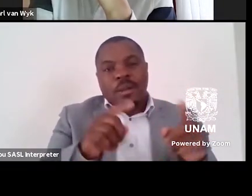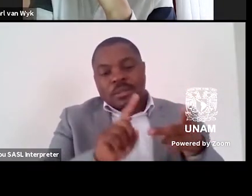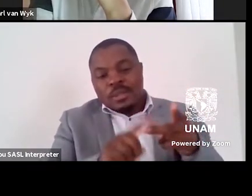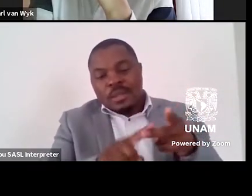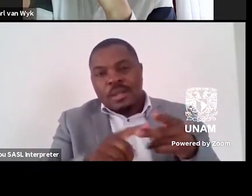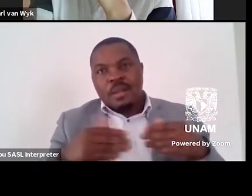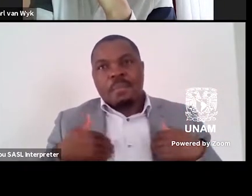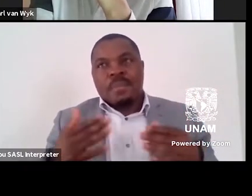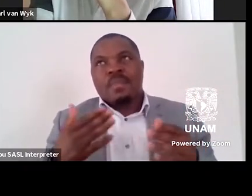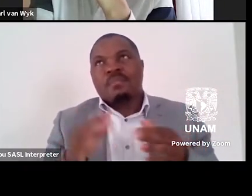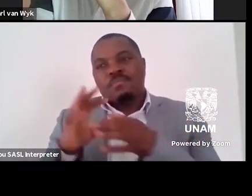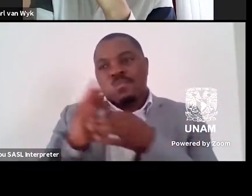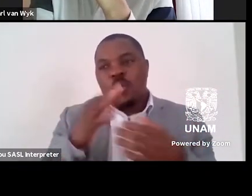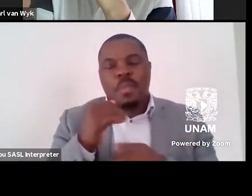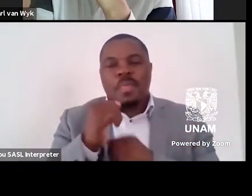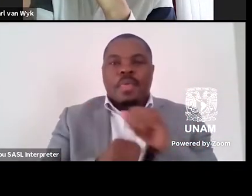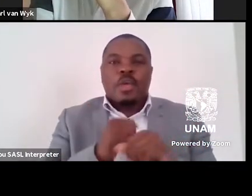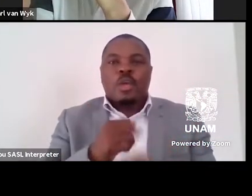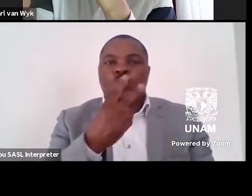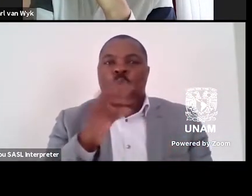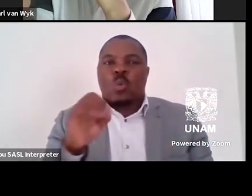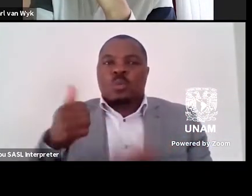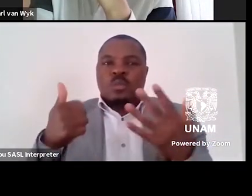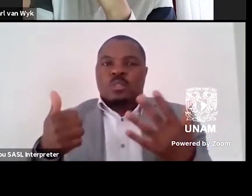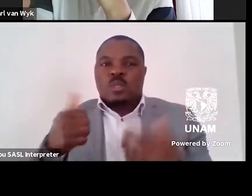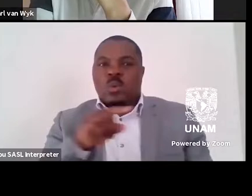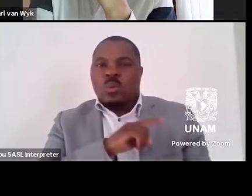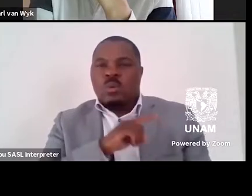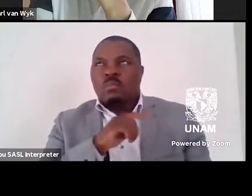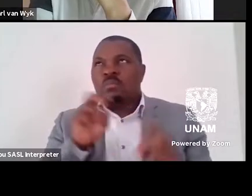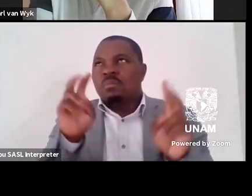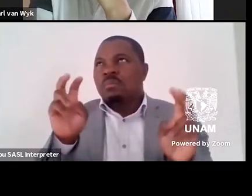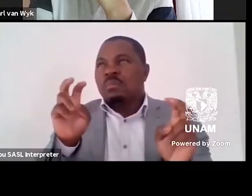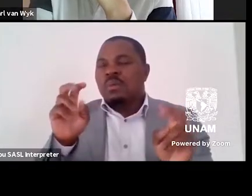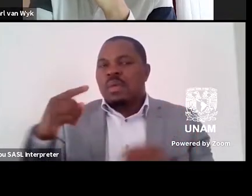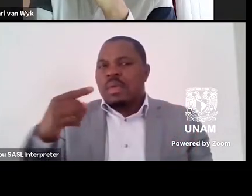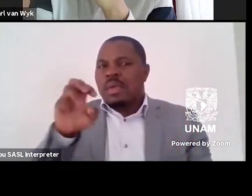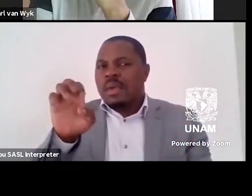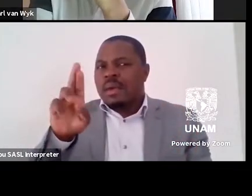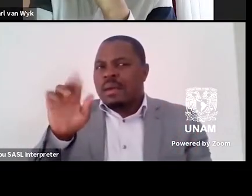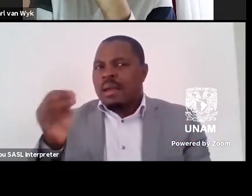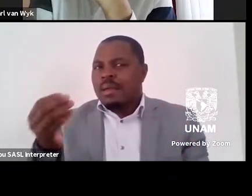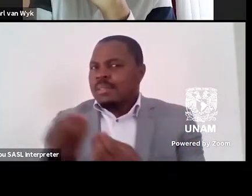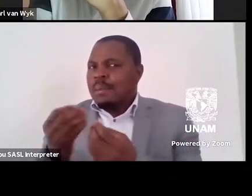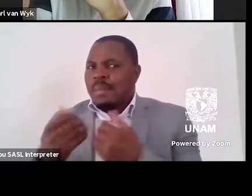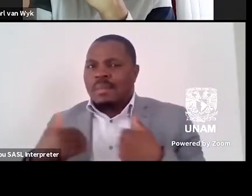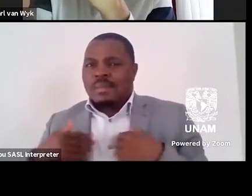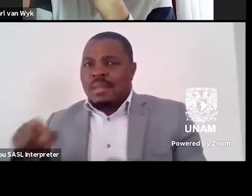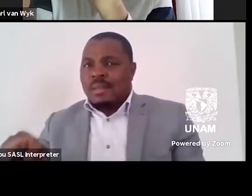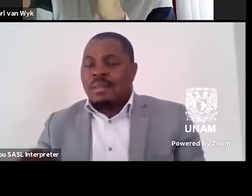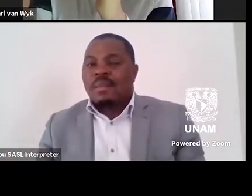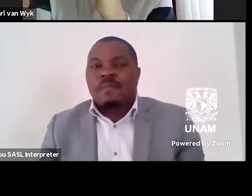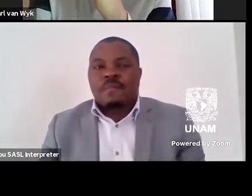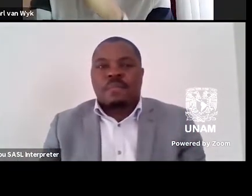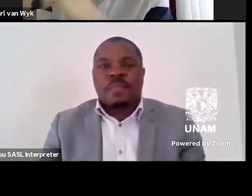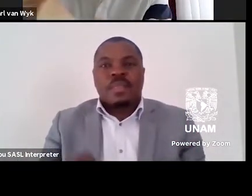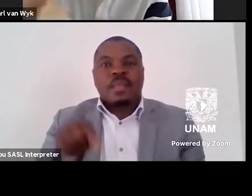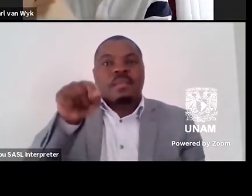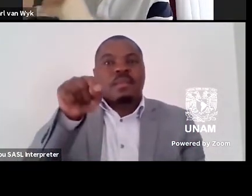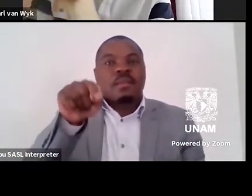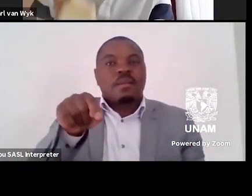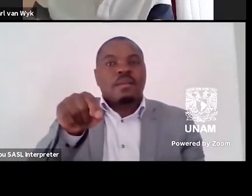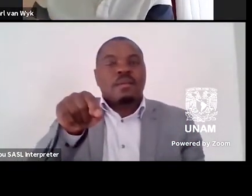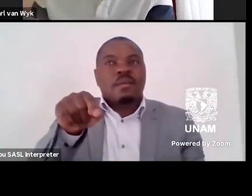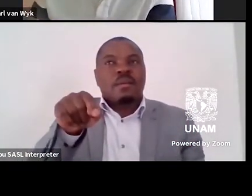2006, when the so-called Guerra Contra el Narco began, itself part of the war on the war on terror